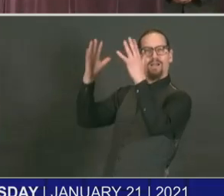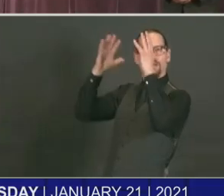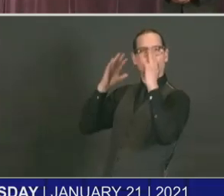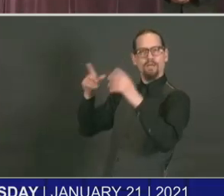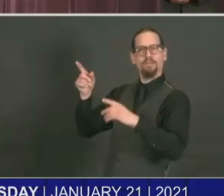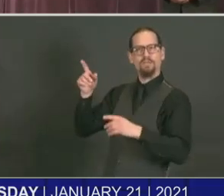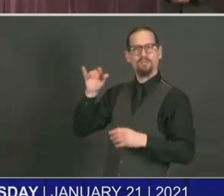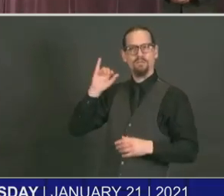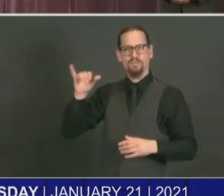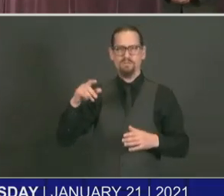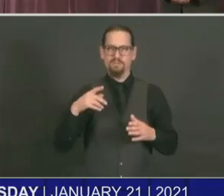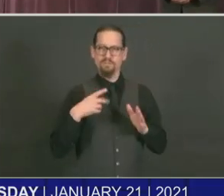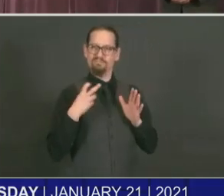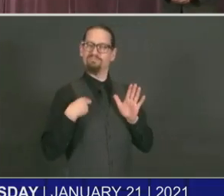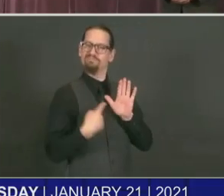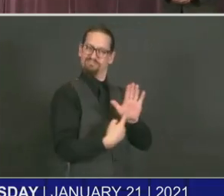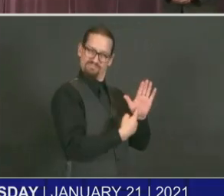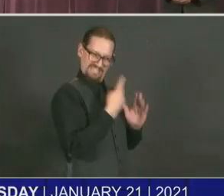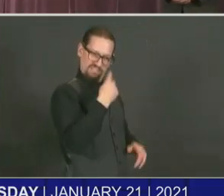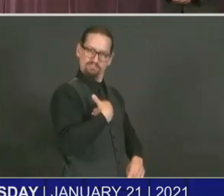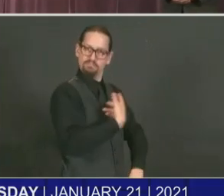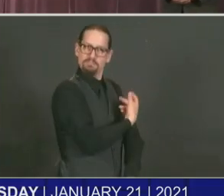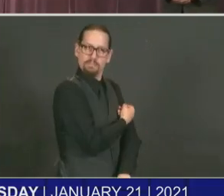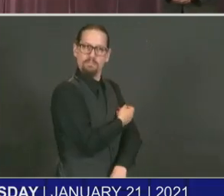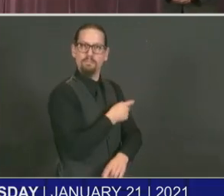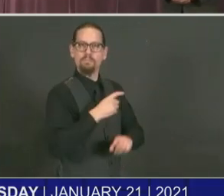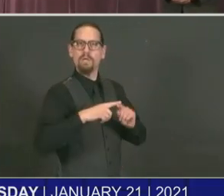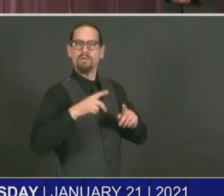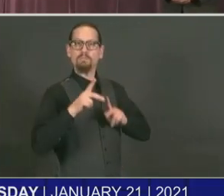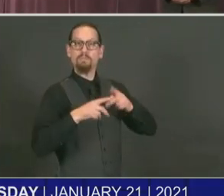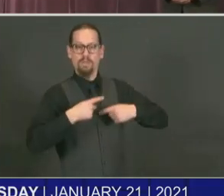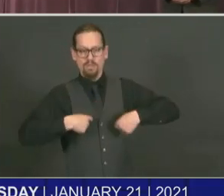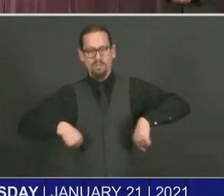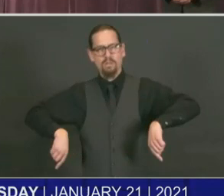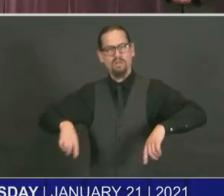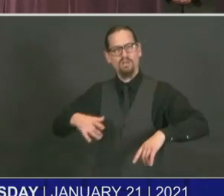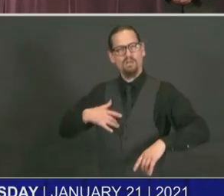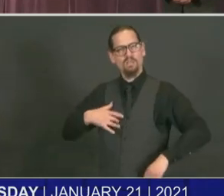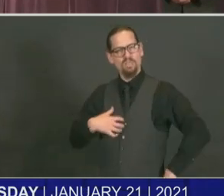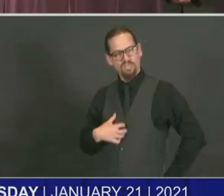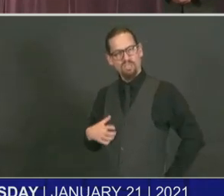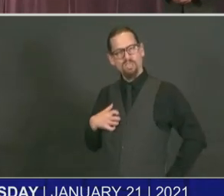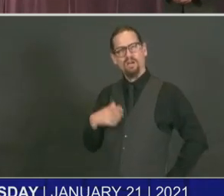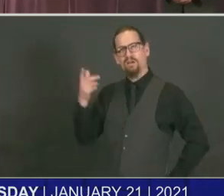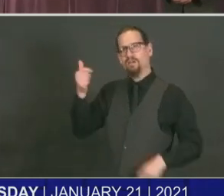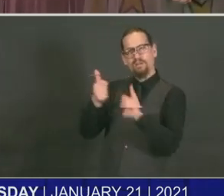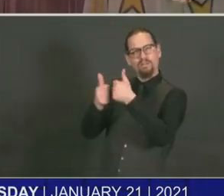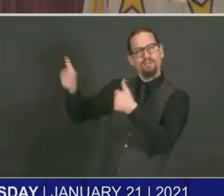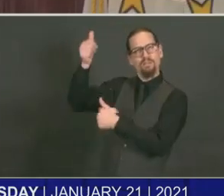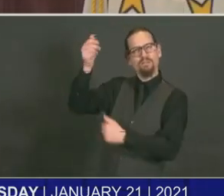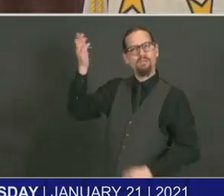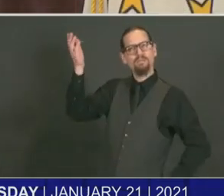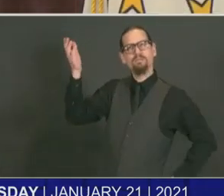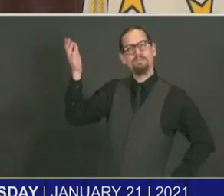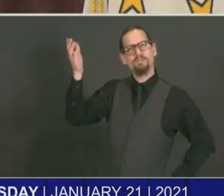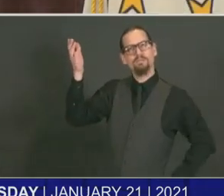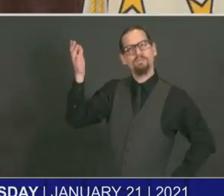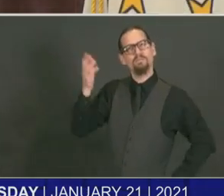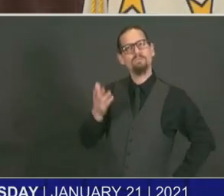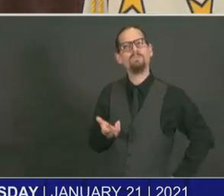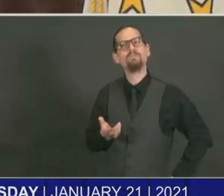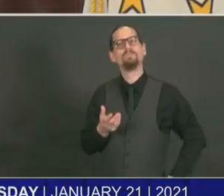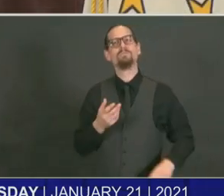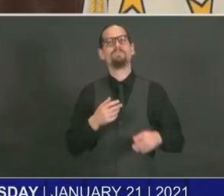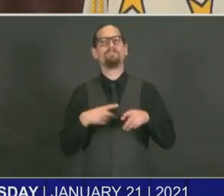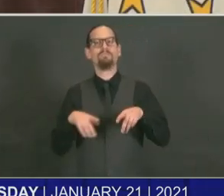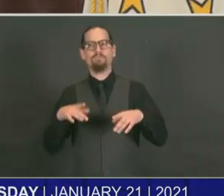hospital as a whole. Looking back on that now, is that sort of tone setting mechanic something that other